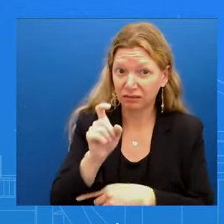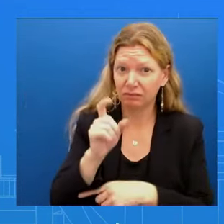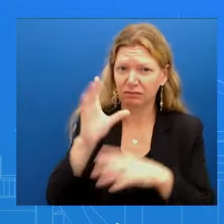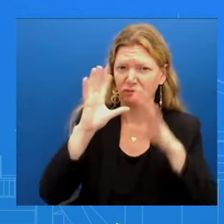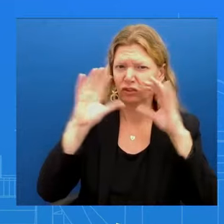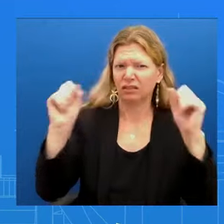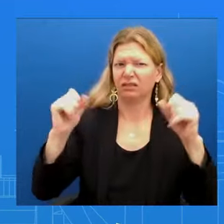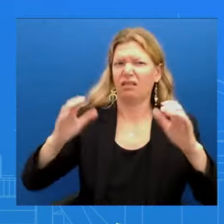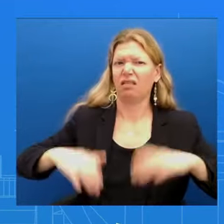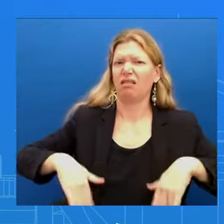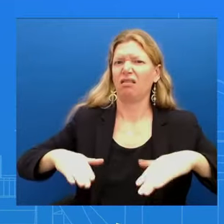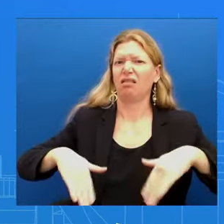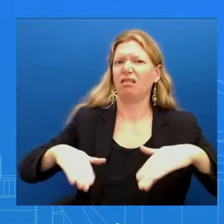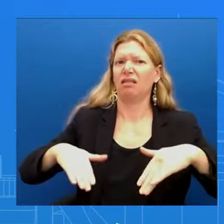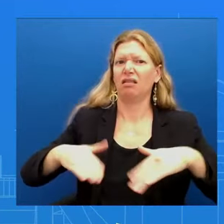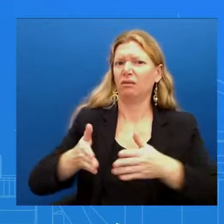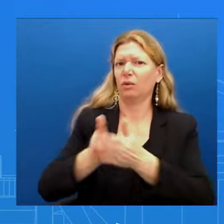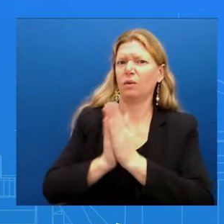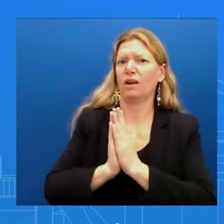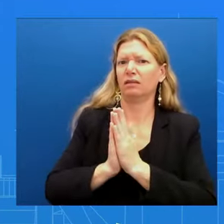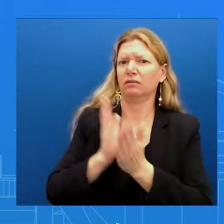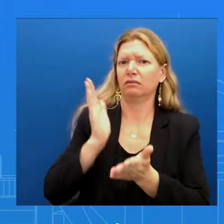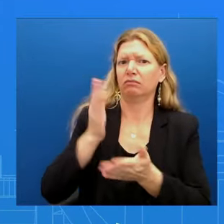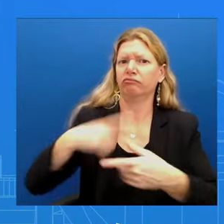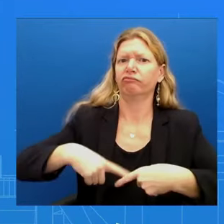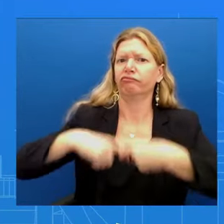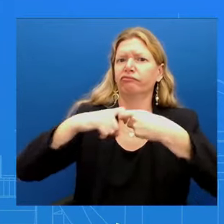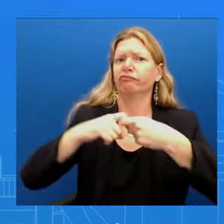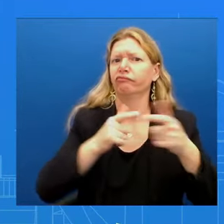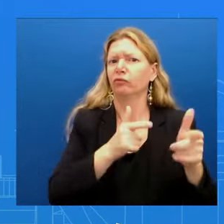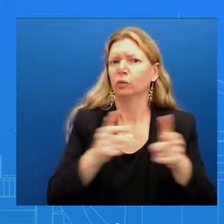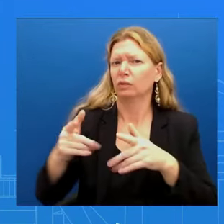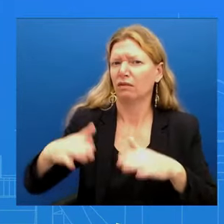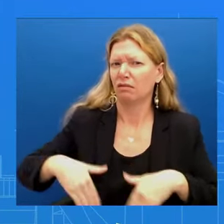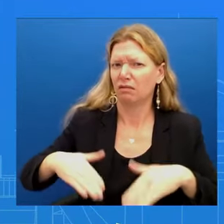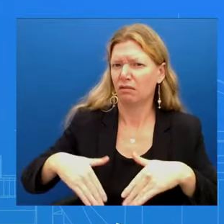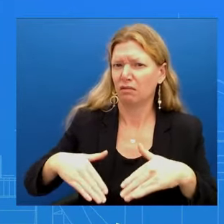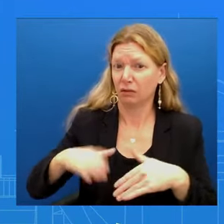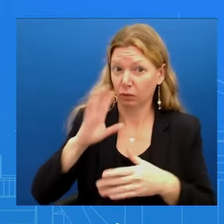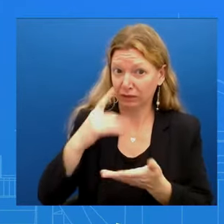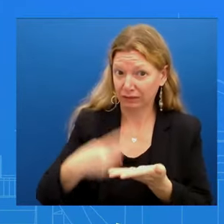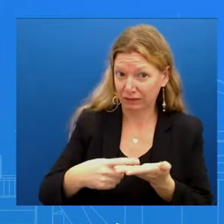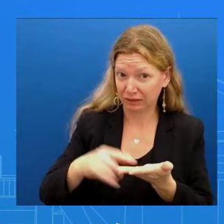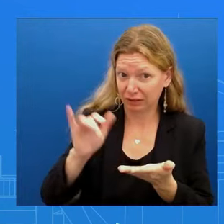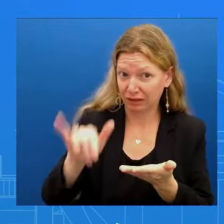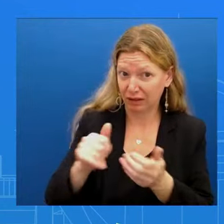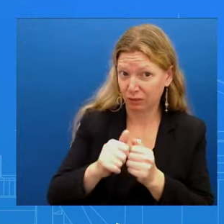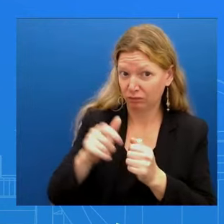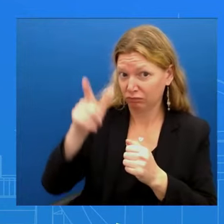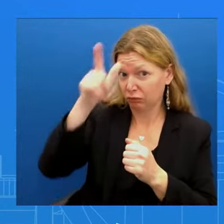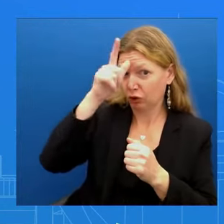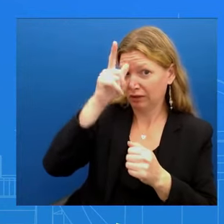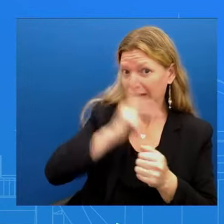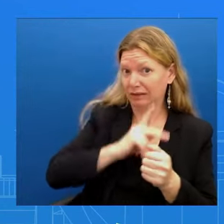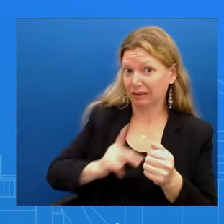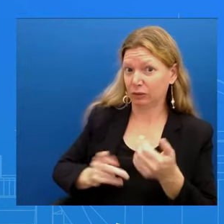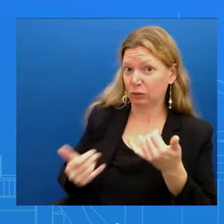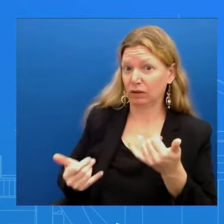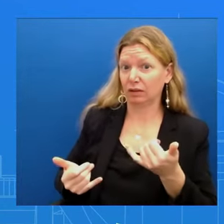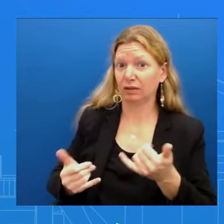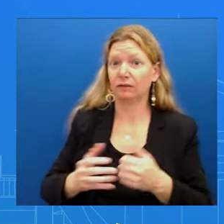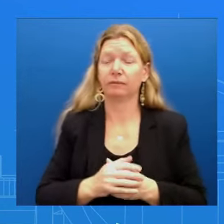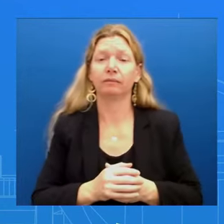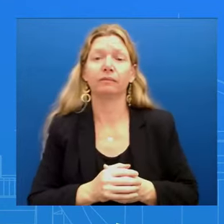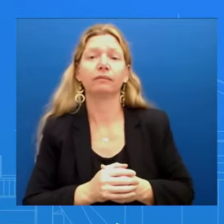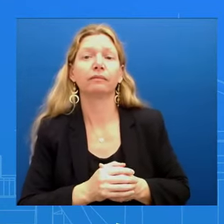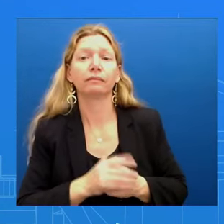to the Jordanian King today when they meet? Well, let's let the conversation happen before we get ahead of it We have been very consistent that we don't support a